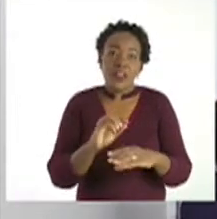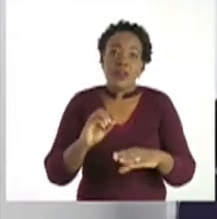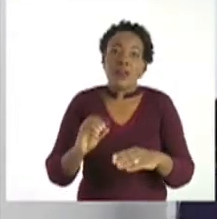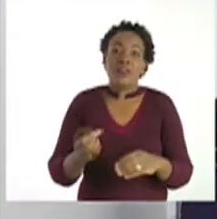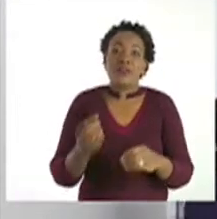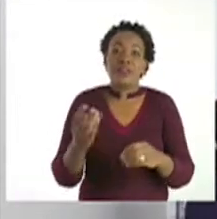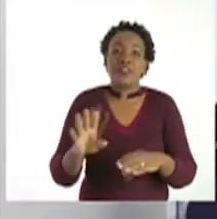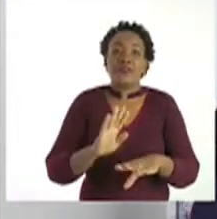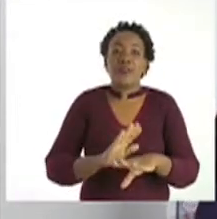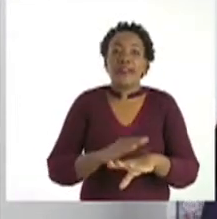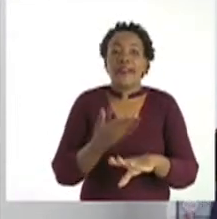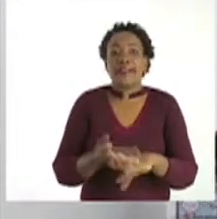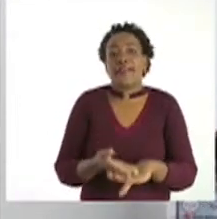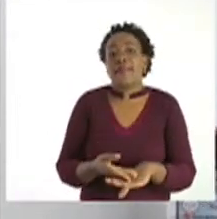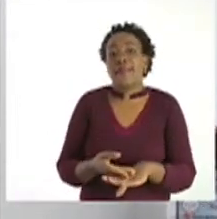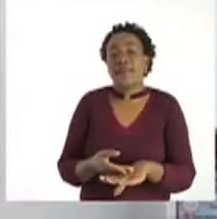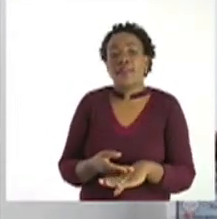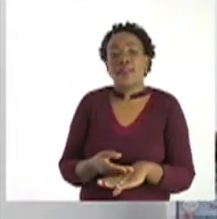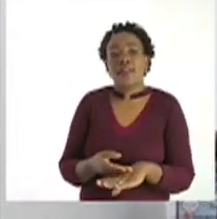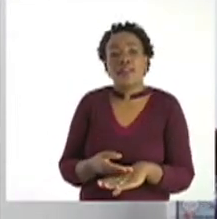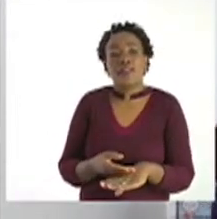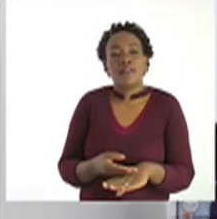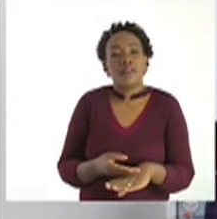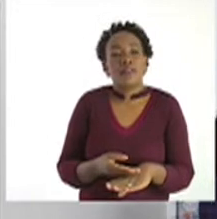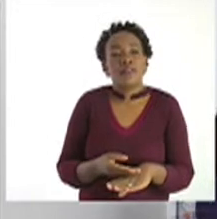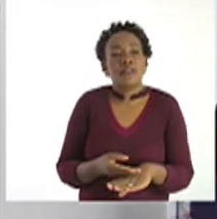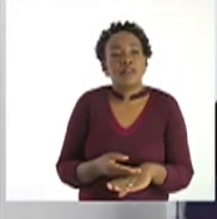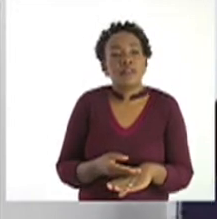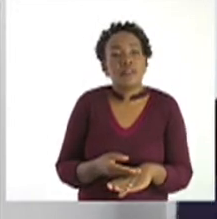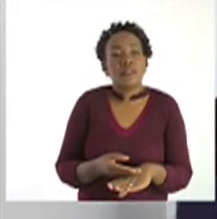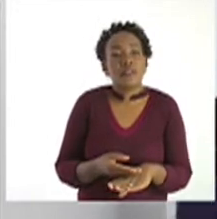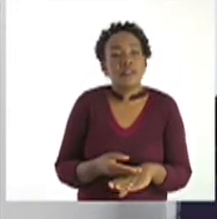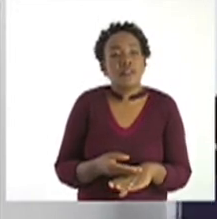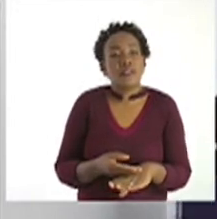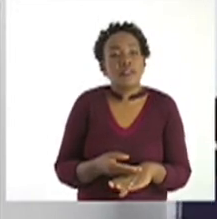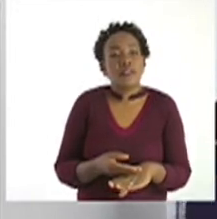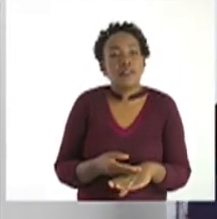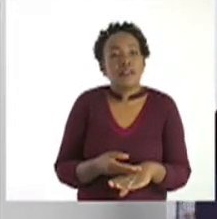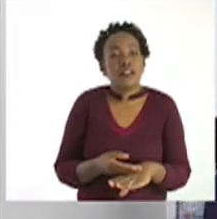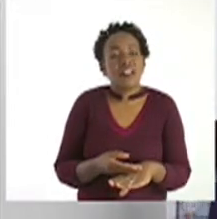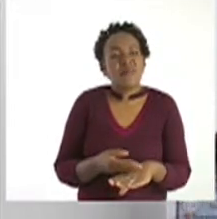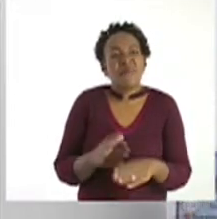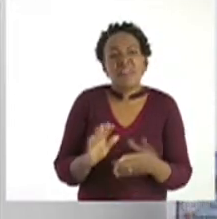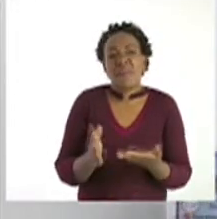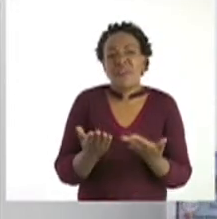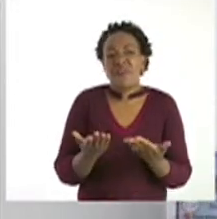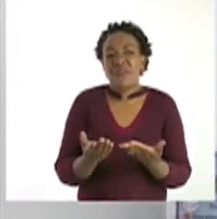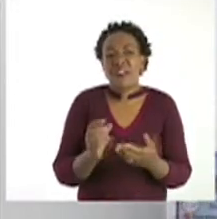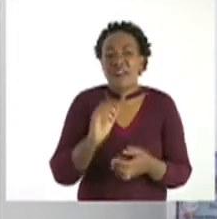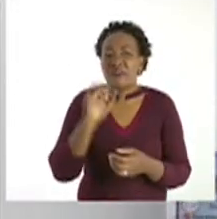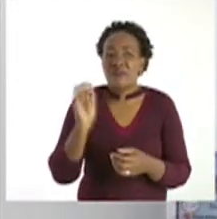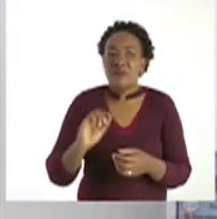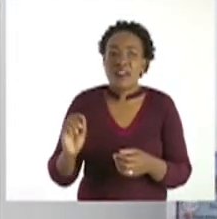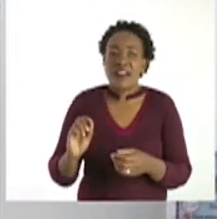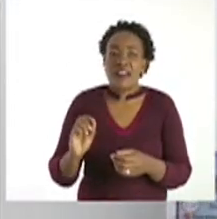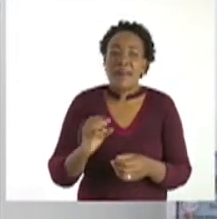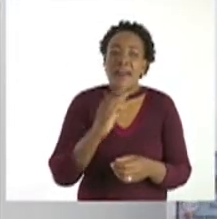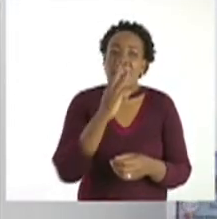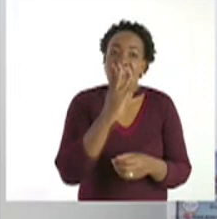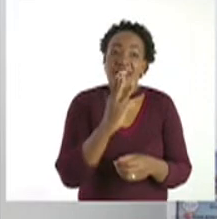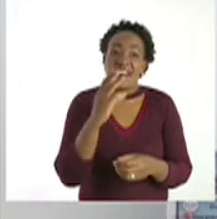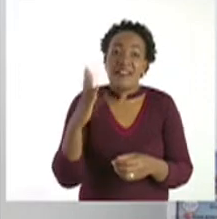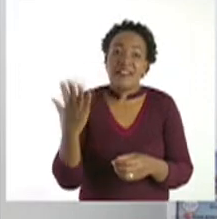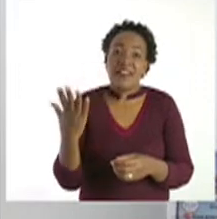Let's say you want to write 35. You take